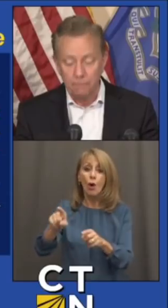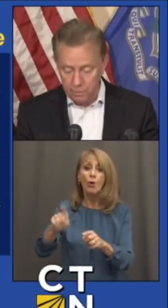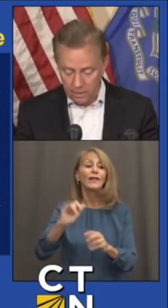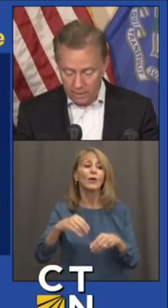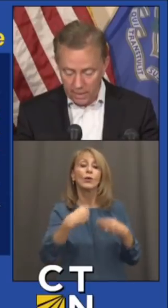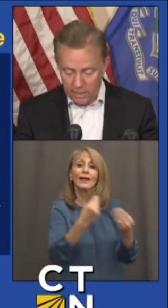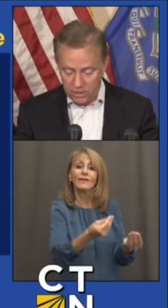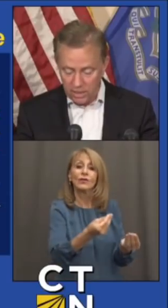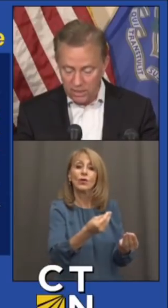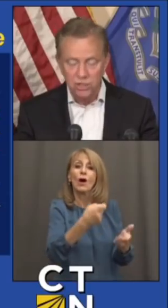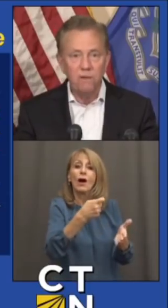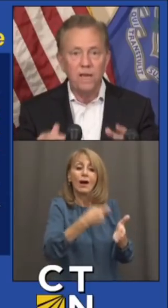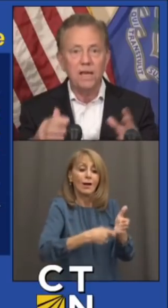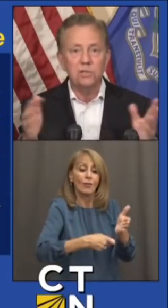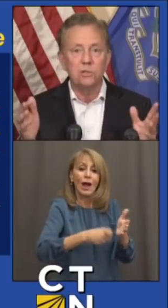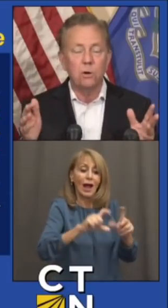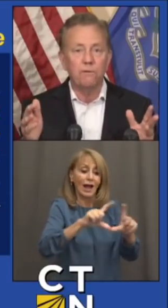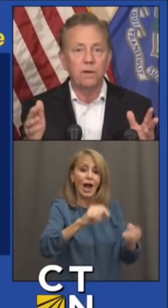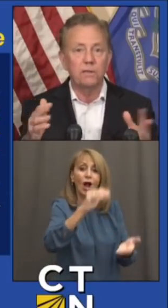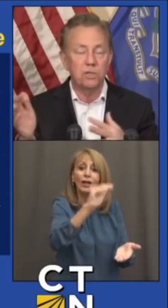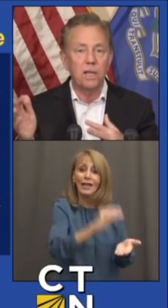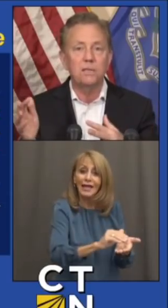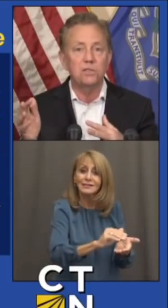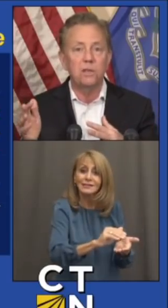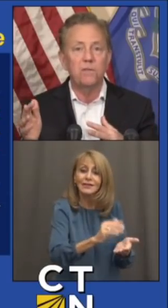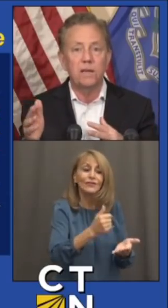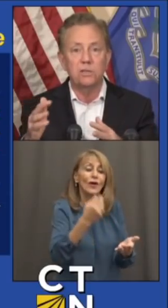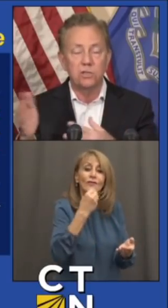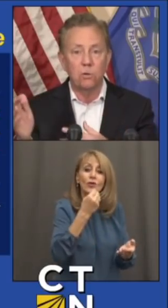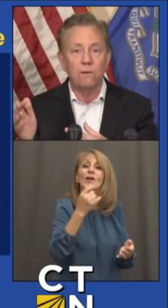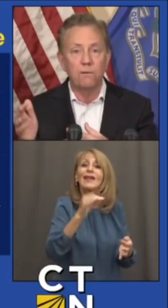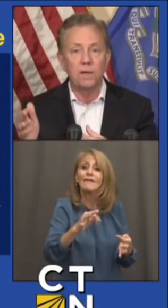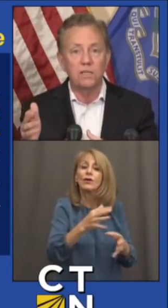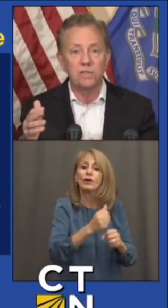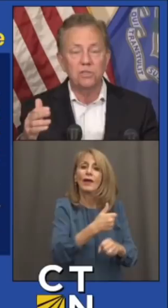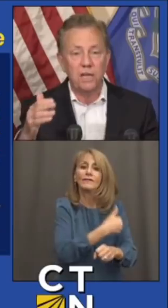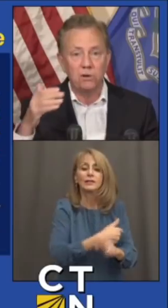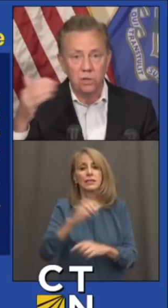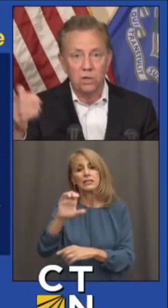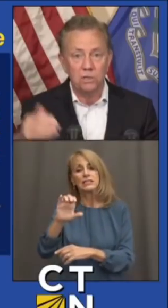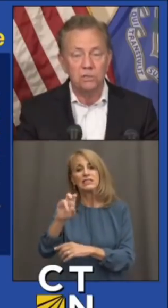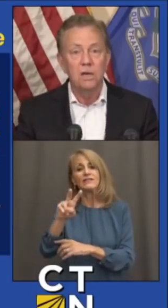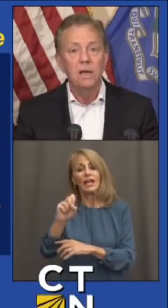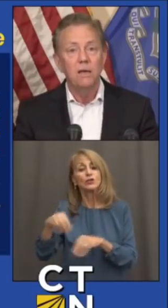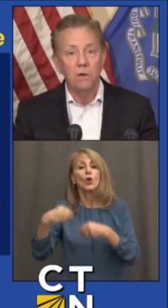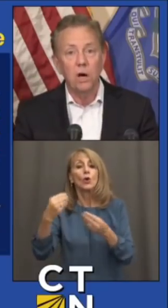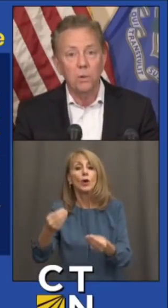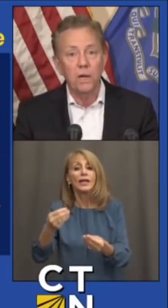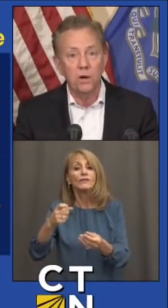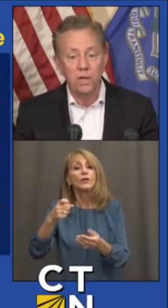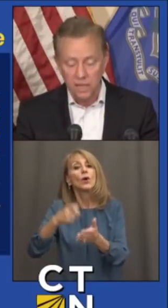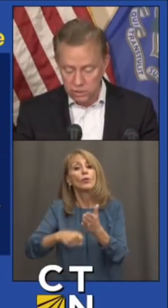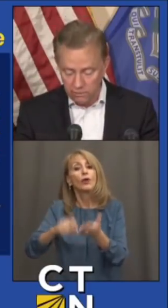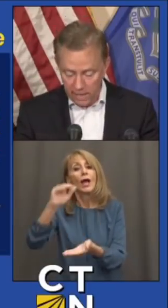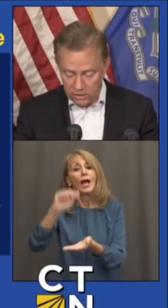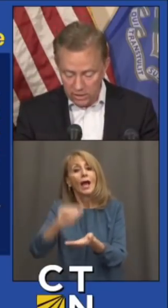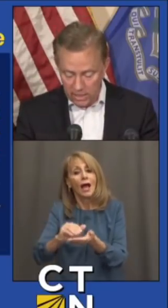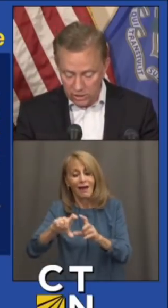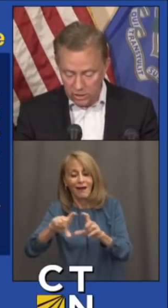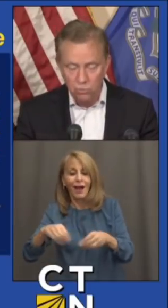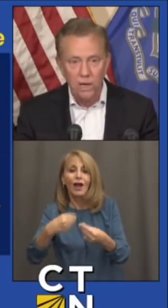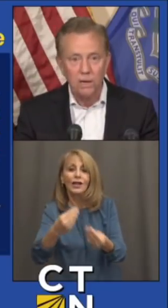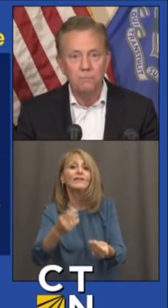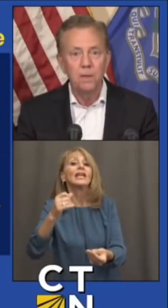and shop. I can tell you, CVS is offering, selected CVSs are offering discount cards if you go in there and get your